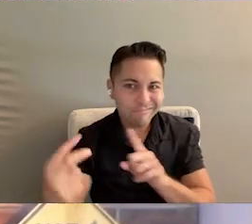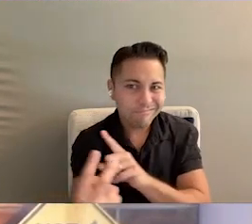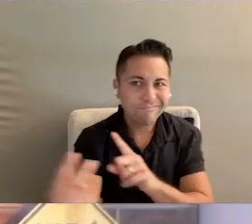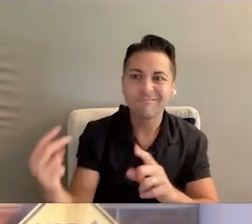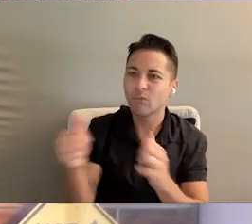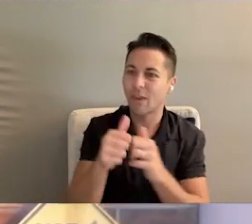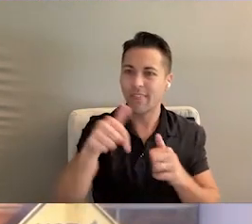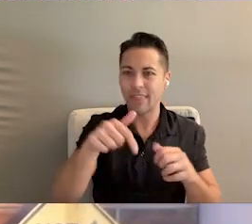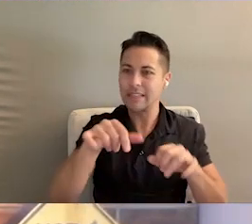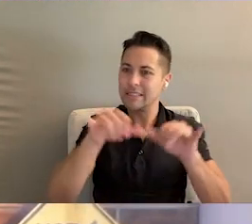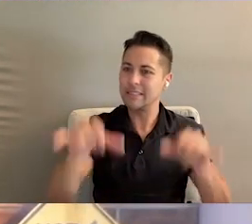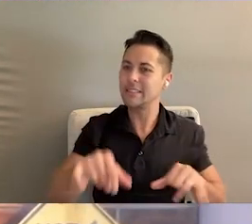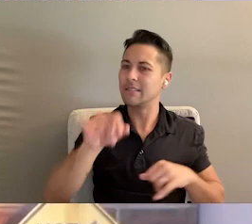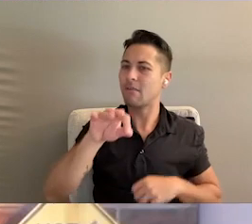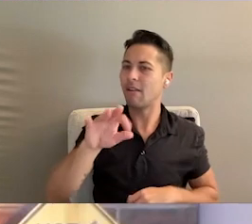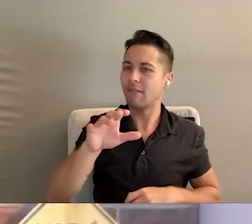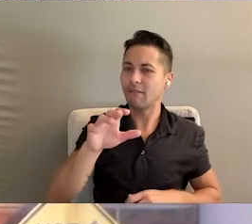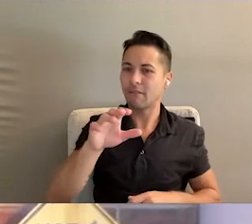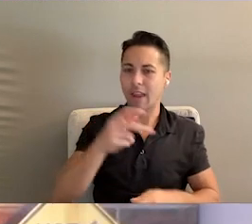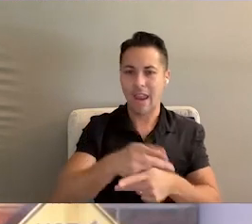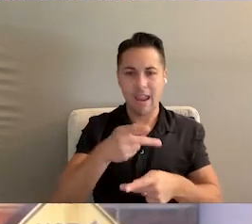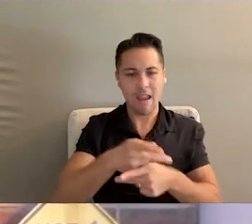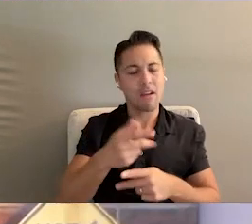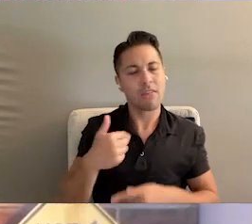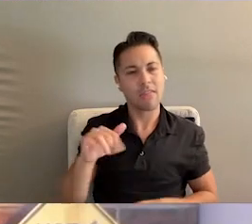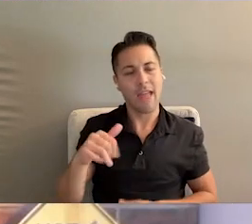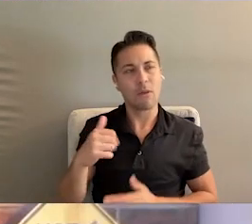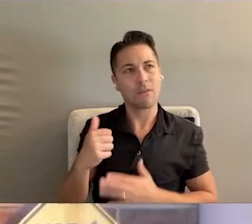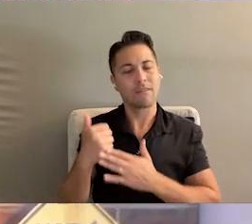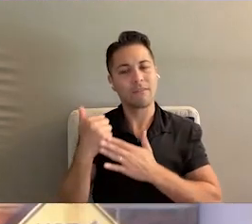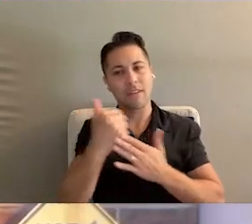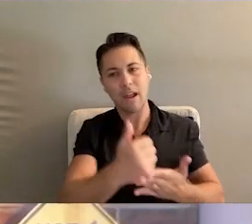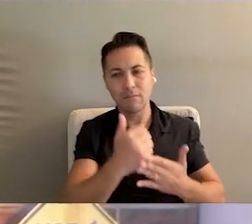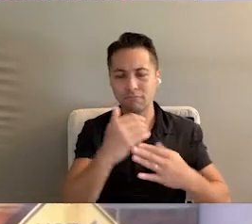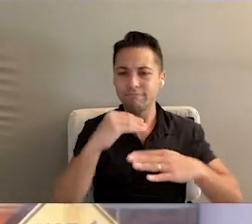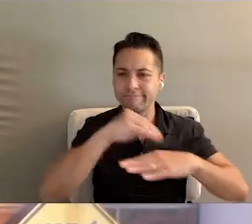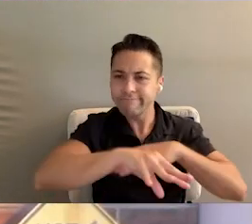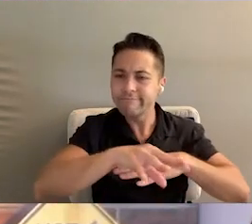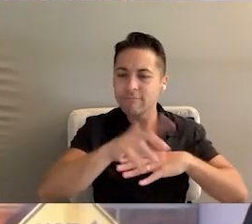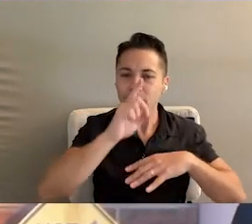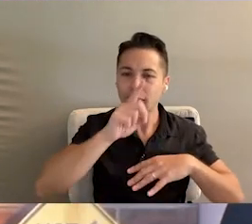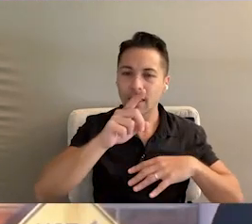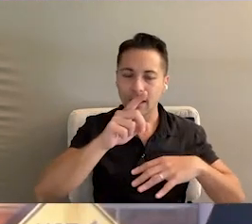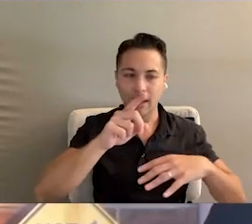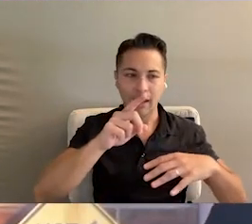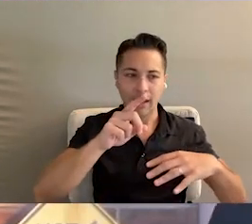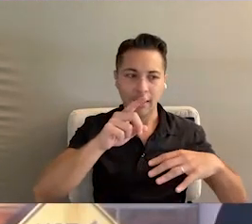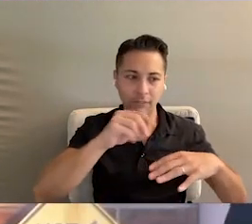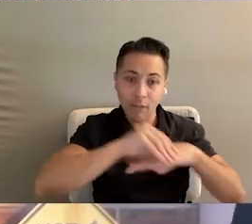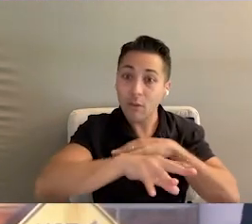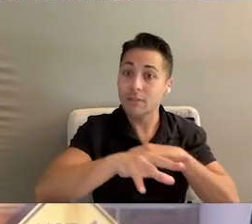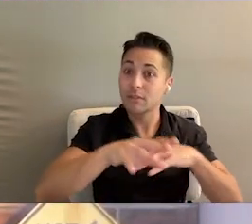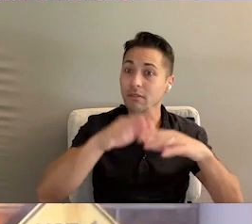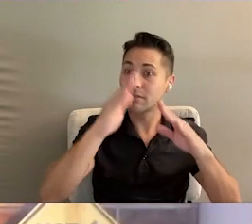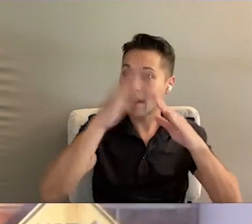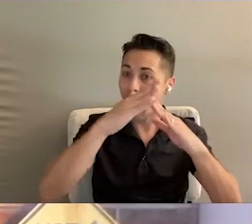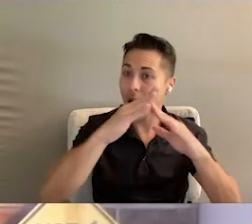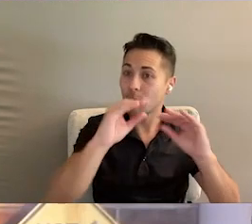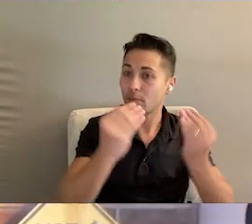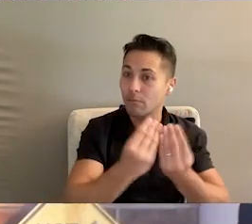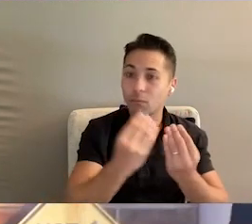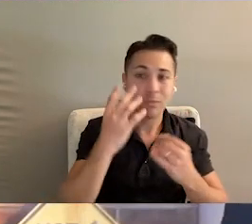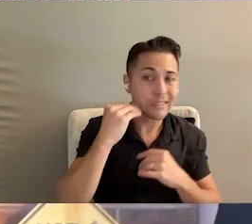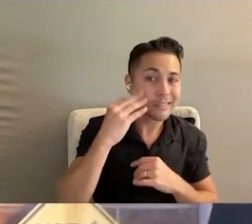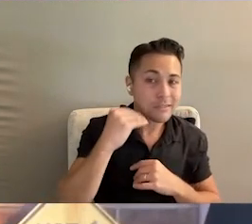into the system of care. And I think what that has helped to be able to do is shape a very dynamic experience your